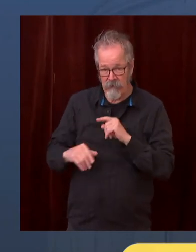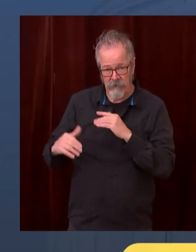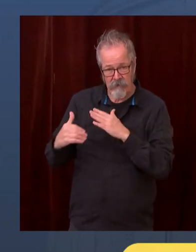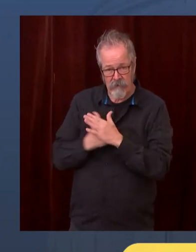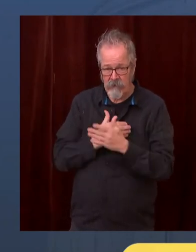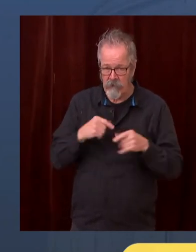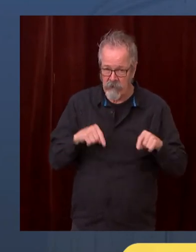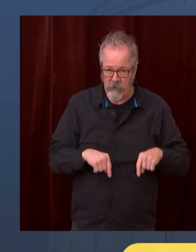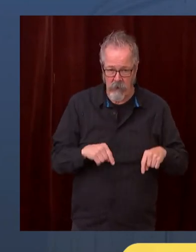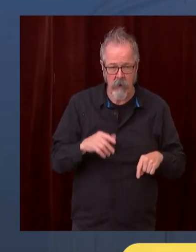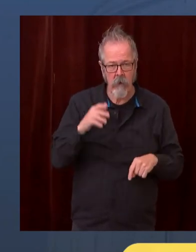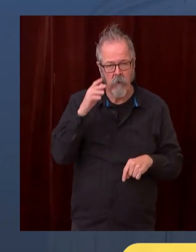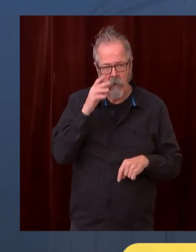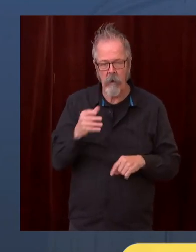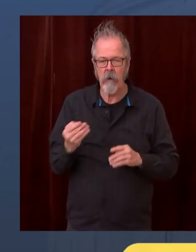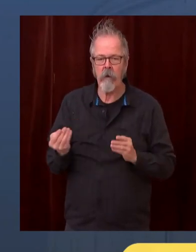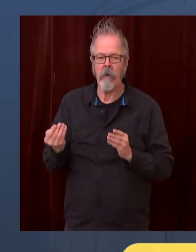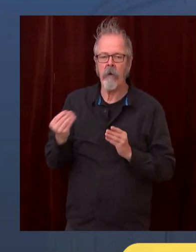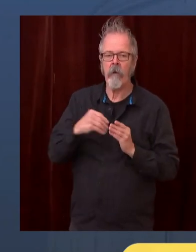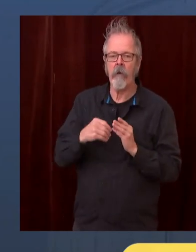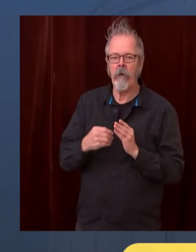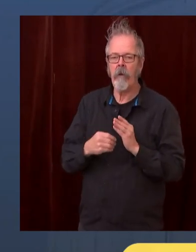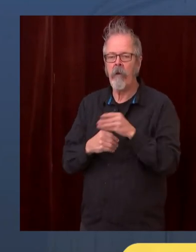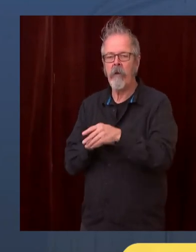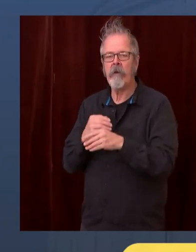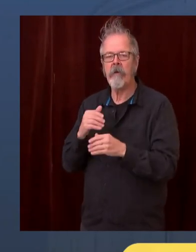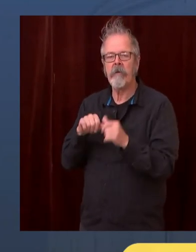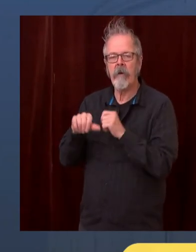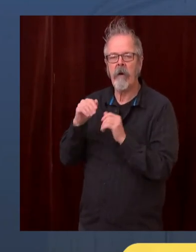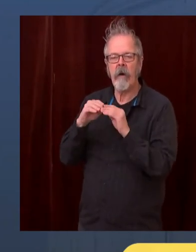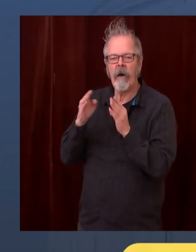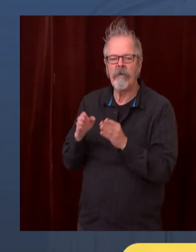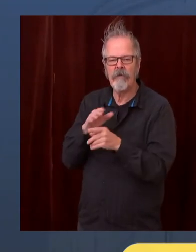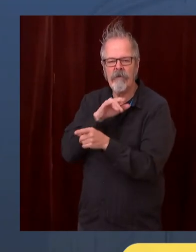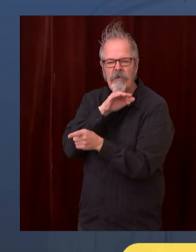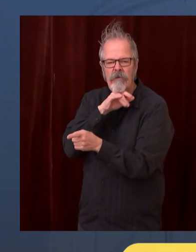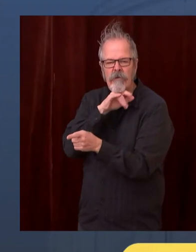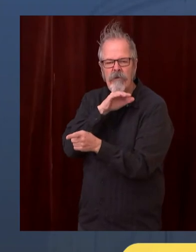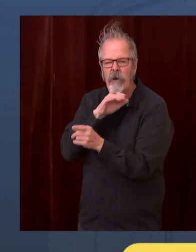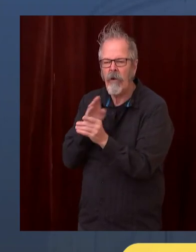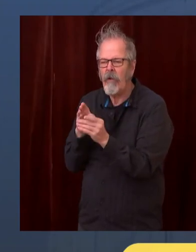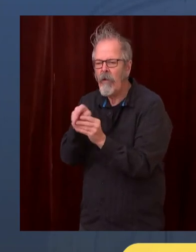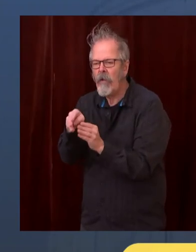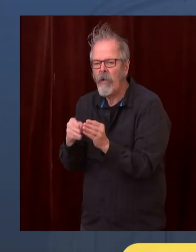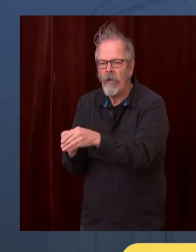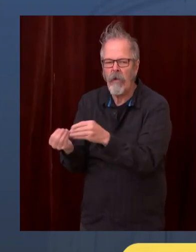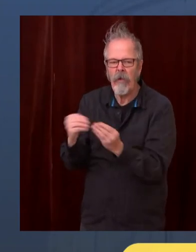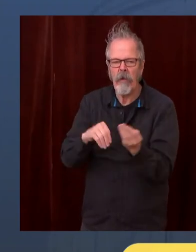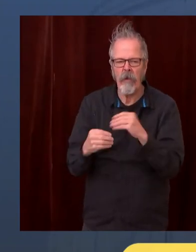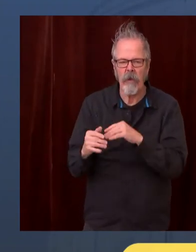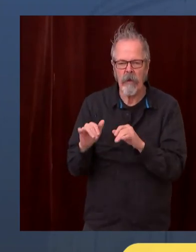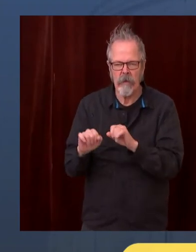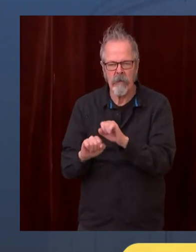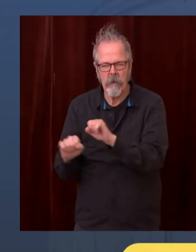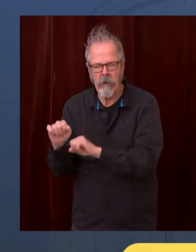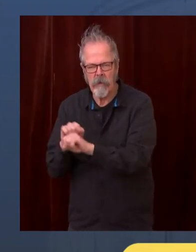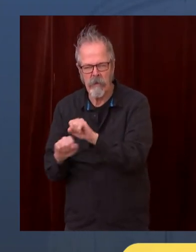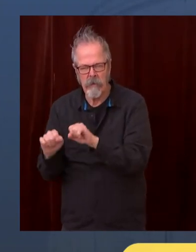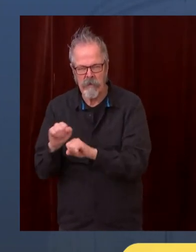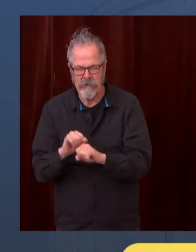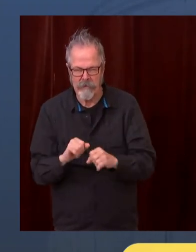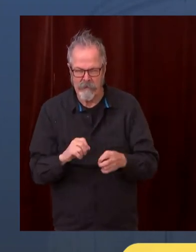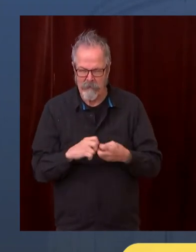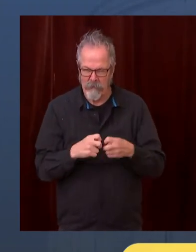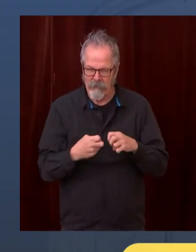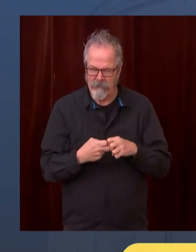look, what we've done is to reduce the number of interactions in the riskiest